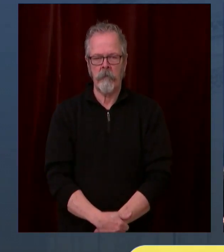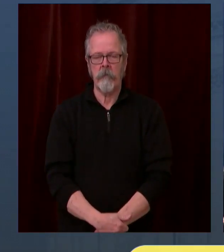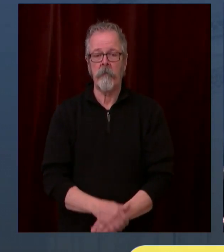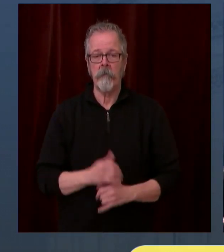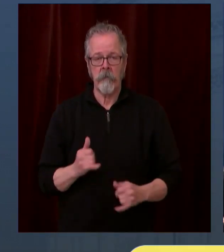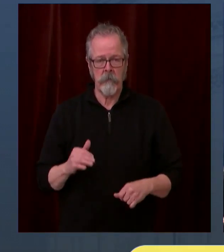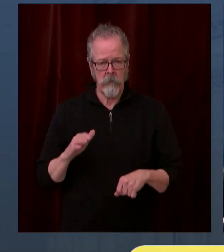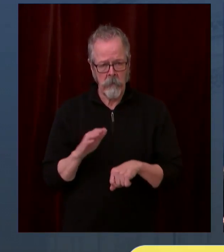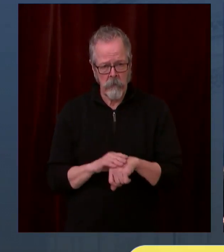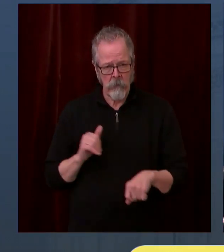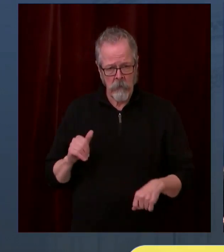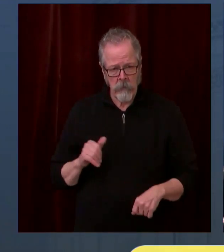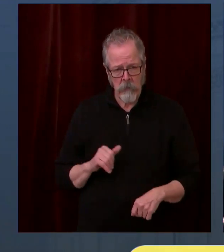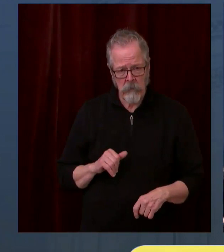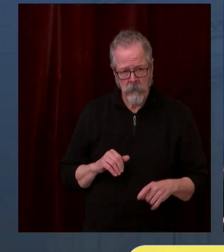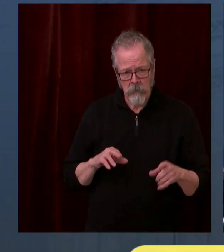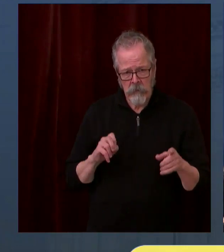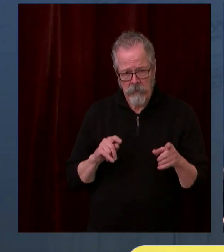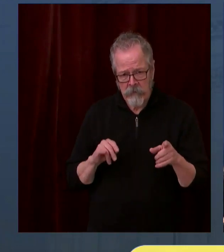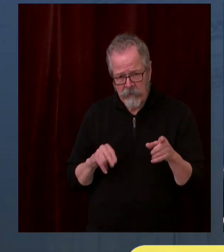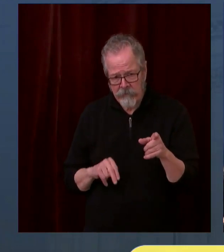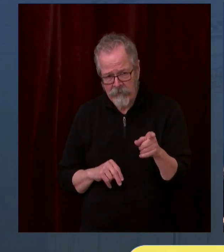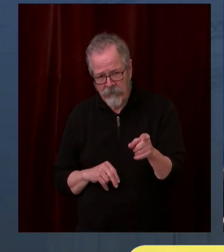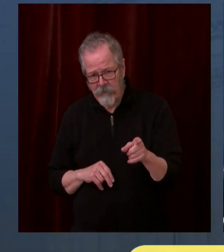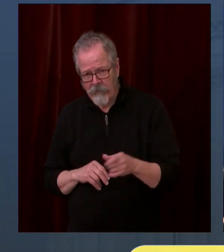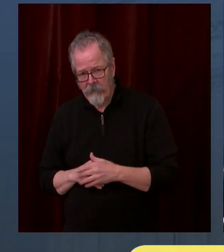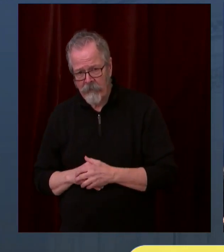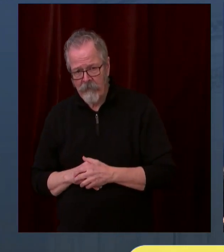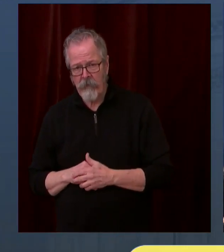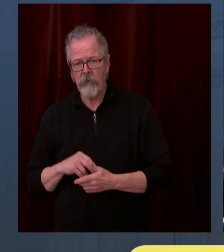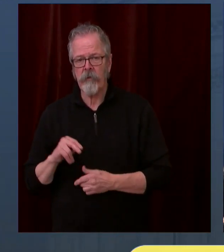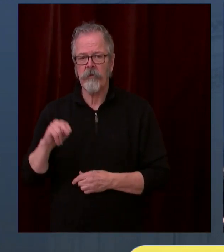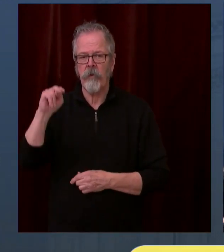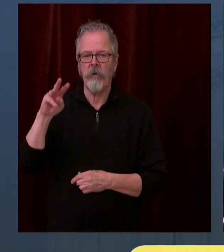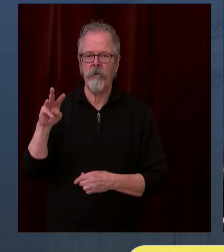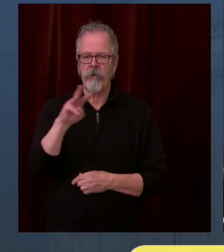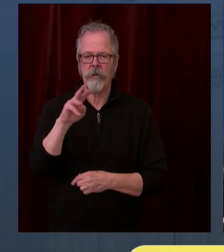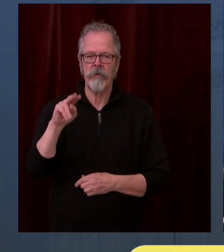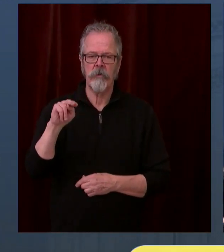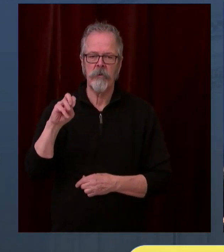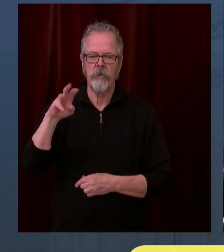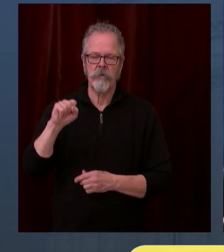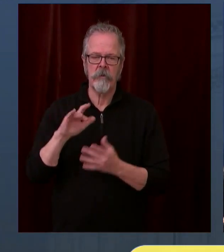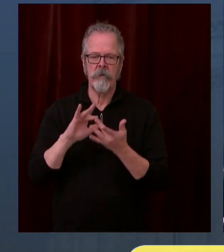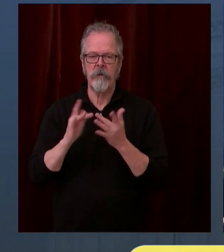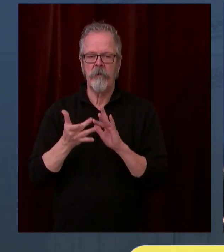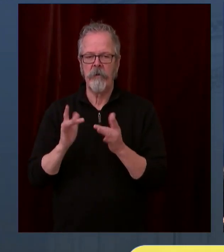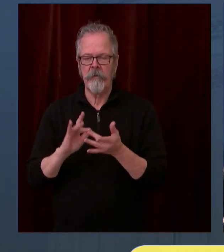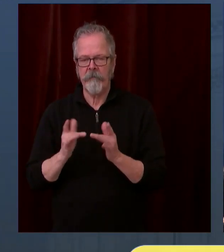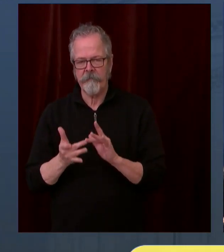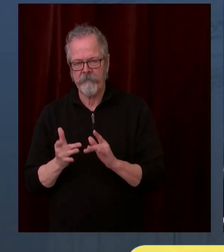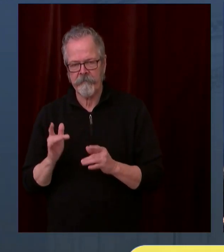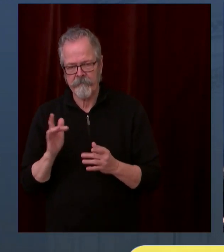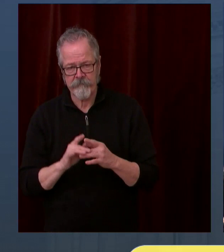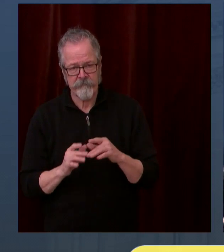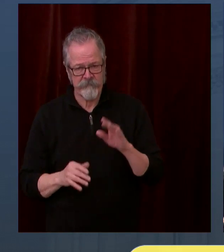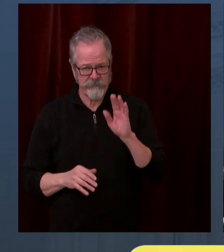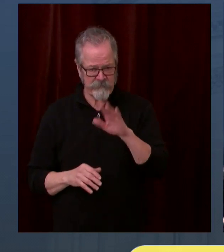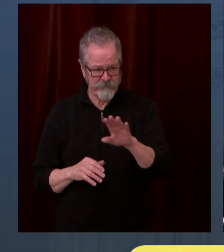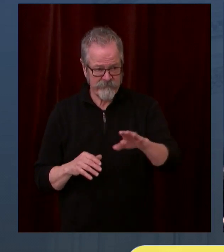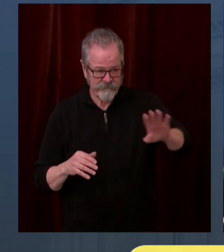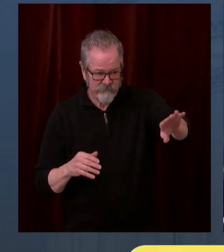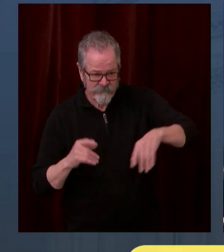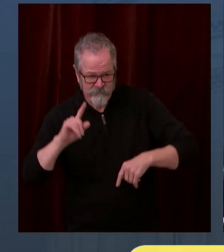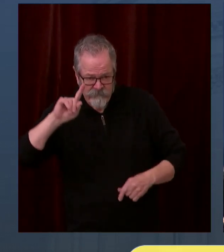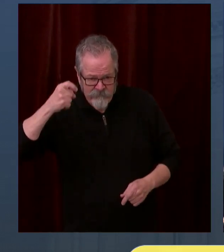Go ahead. Governor, the question I'm seeing a lot is why wasn't this plan in place sooner or earlier, given